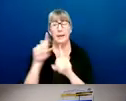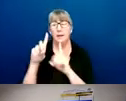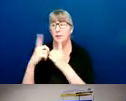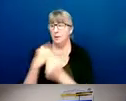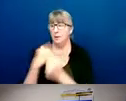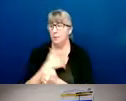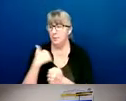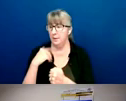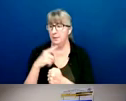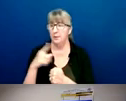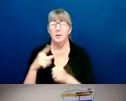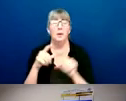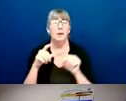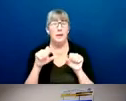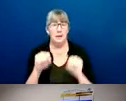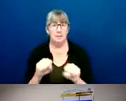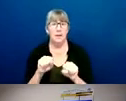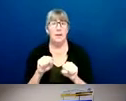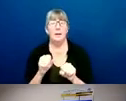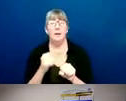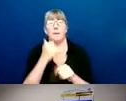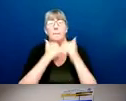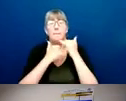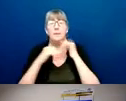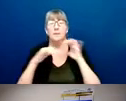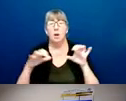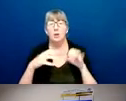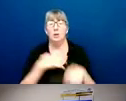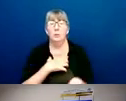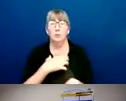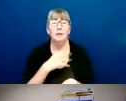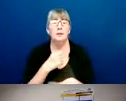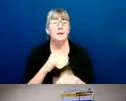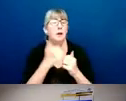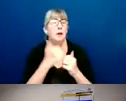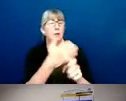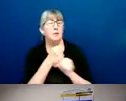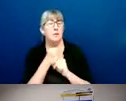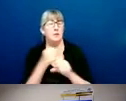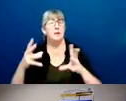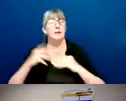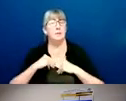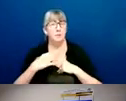make misconduct complaints and how the department receives and accepts those complaints.